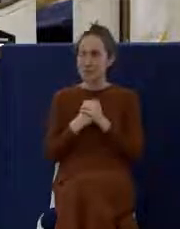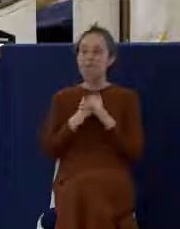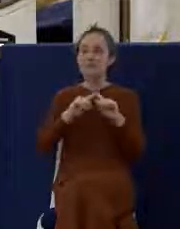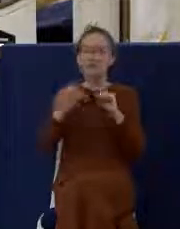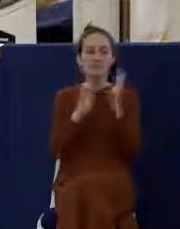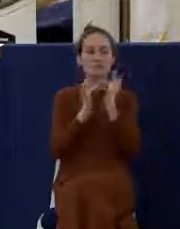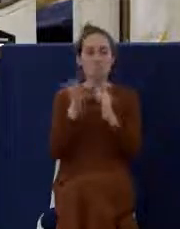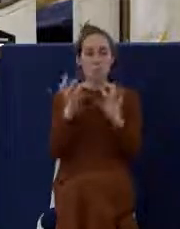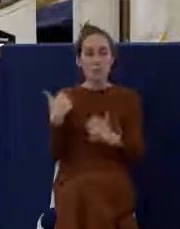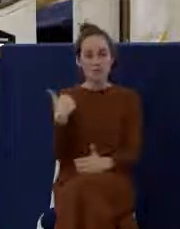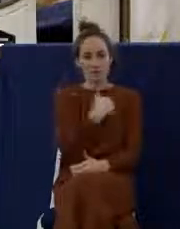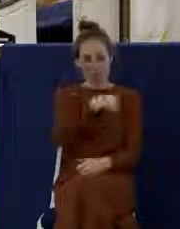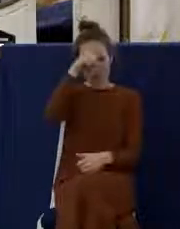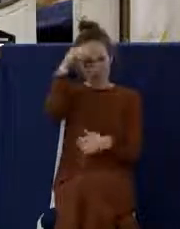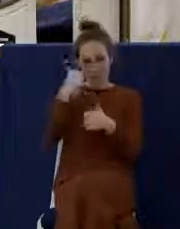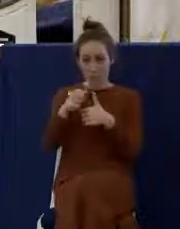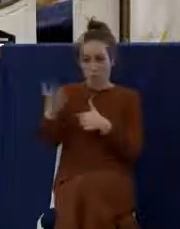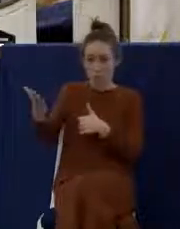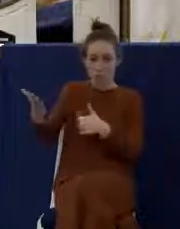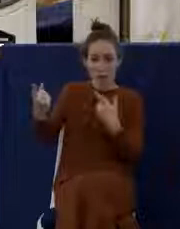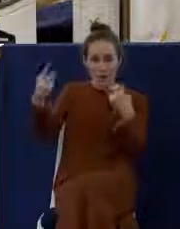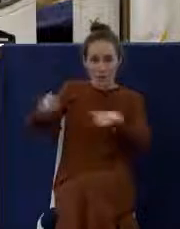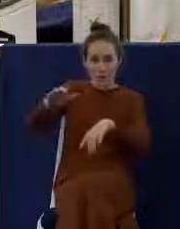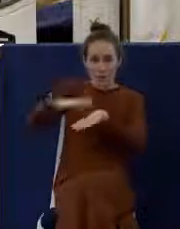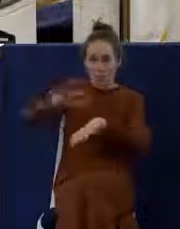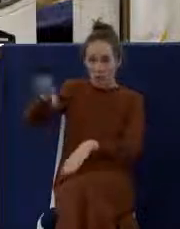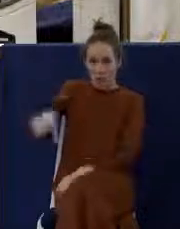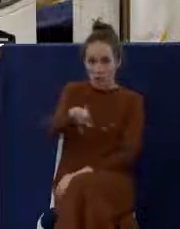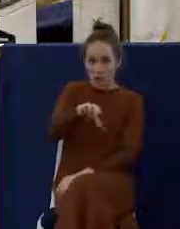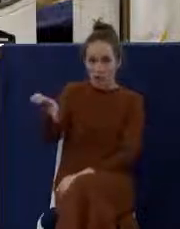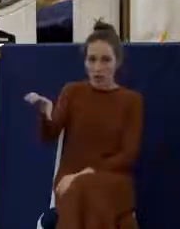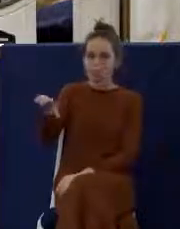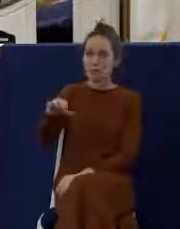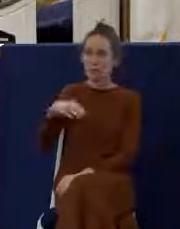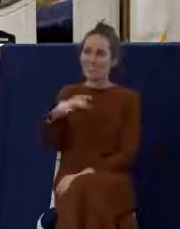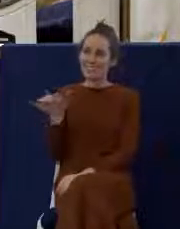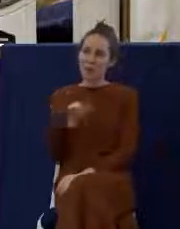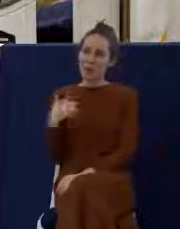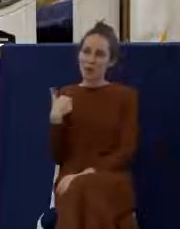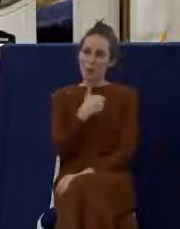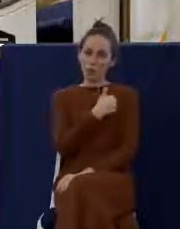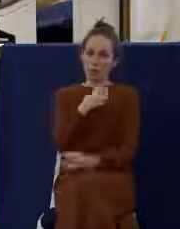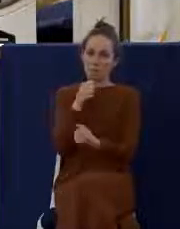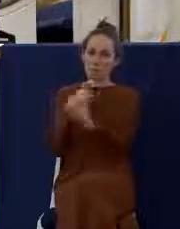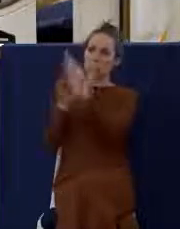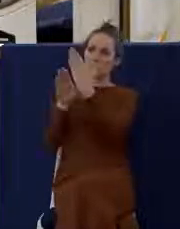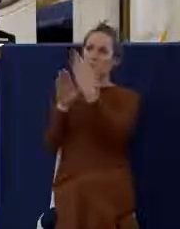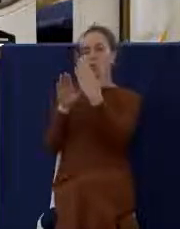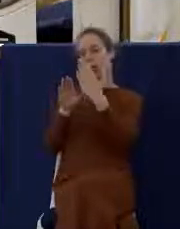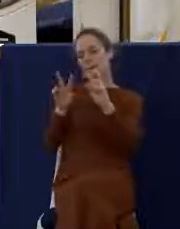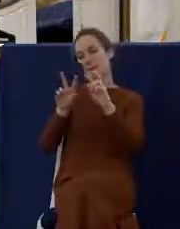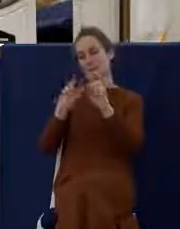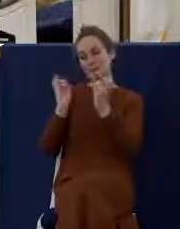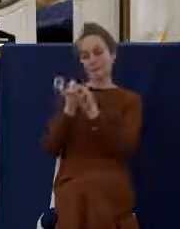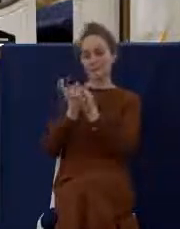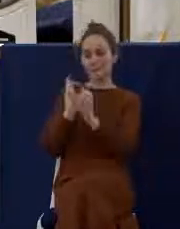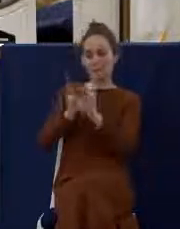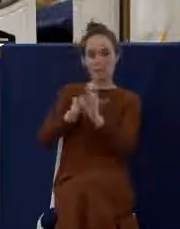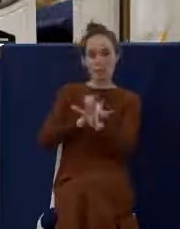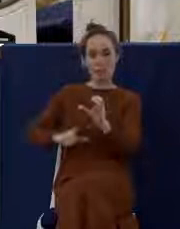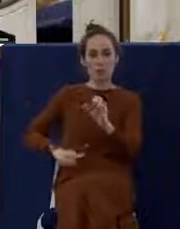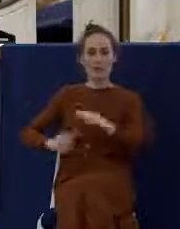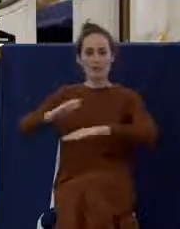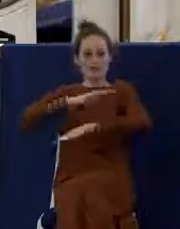remember what took place on the cross. And there's a sense in which when we come to the Lord's table and we partake of these elements, these are